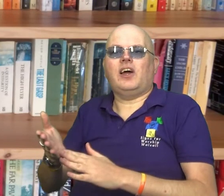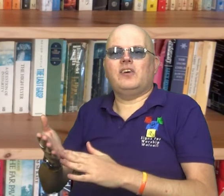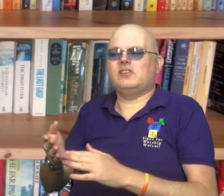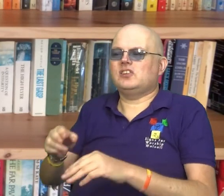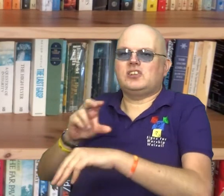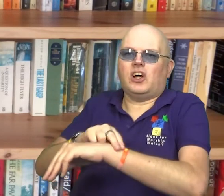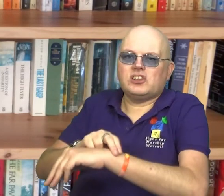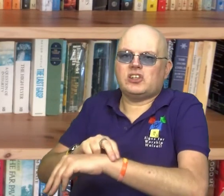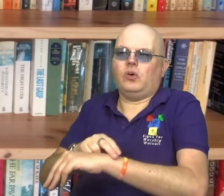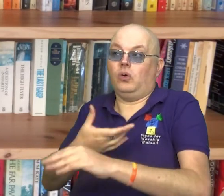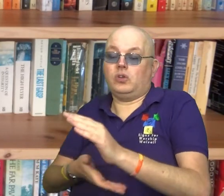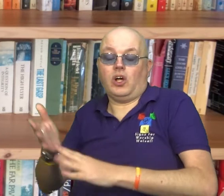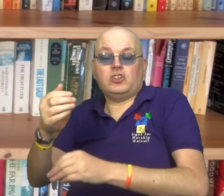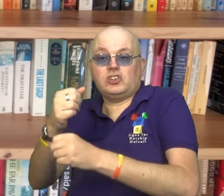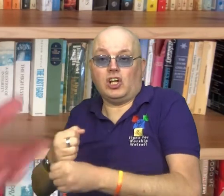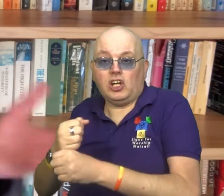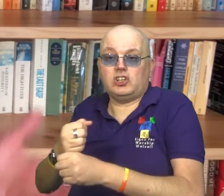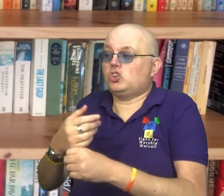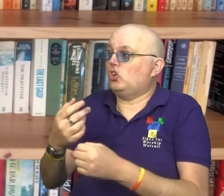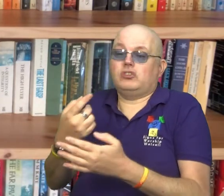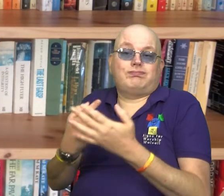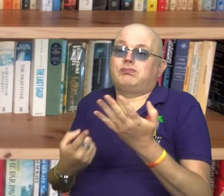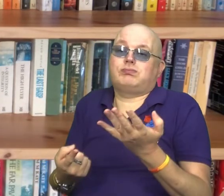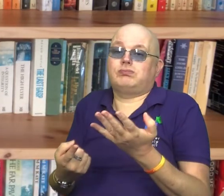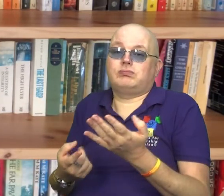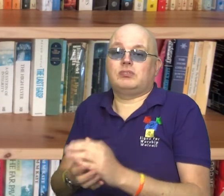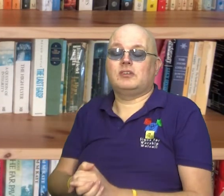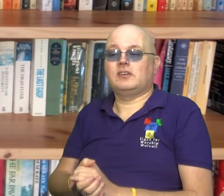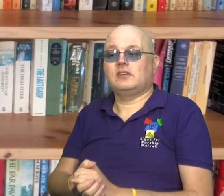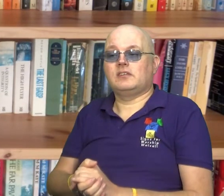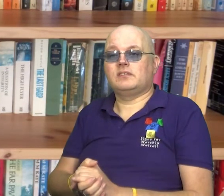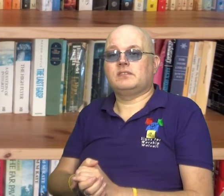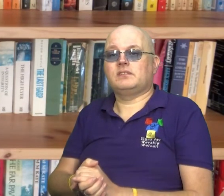doctor or to the church or wherever they need to go.